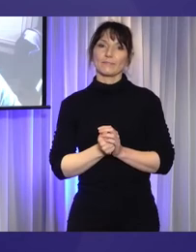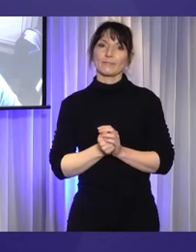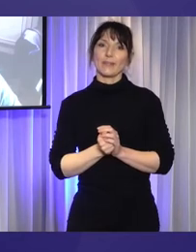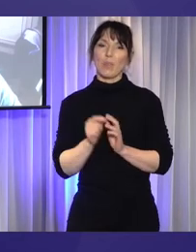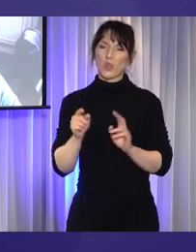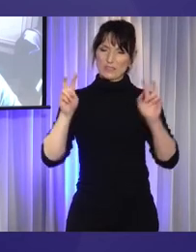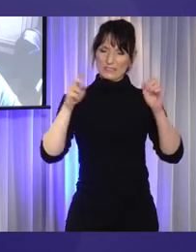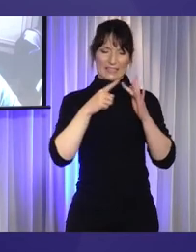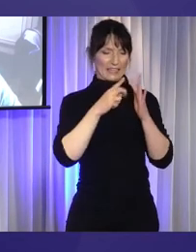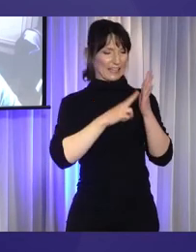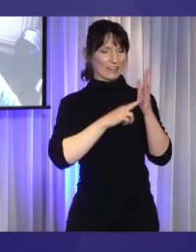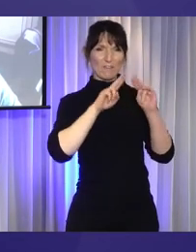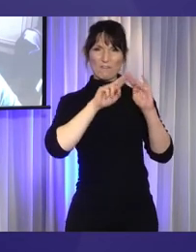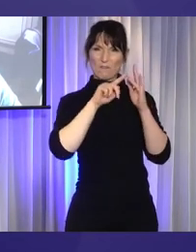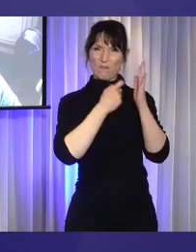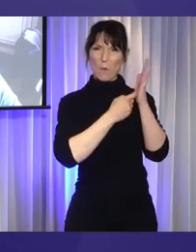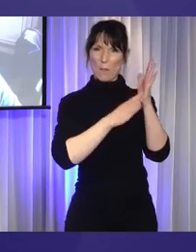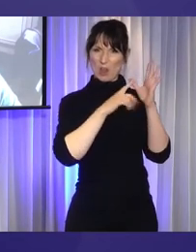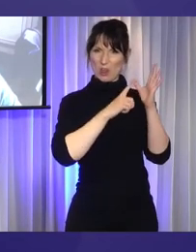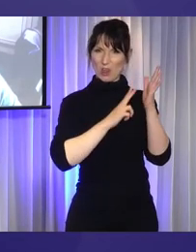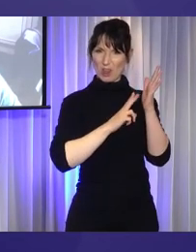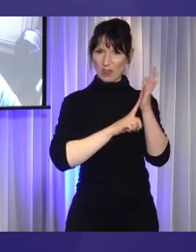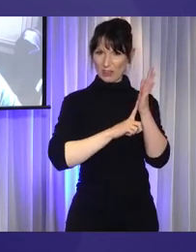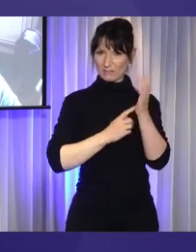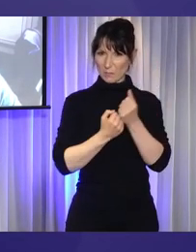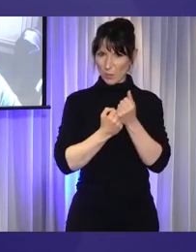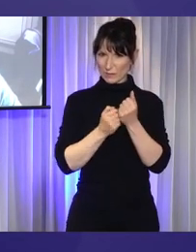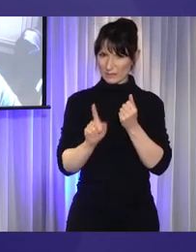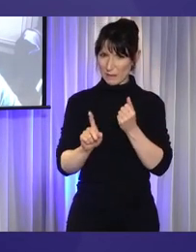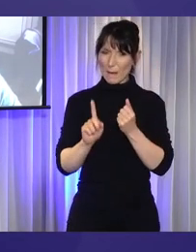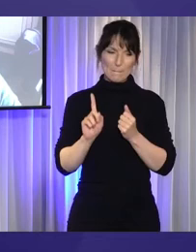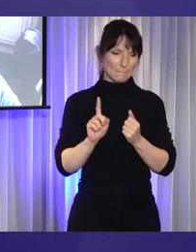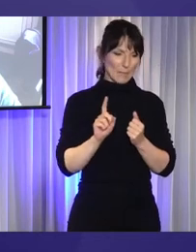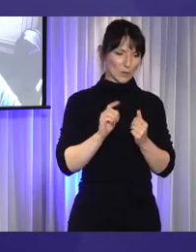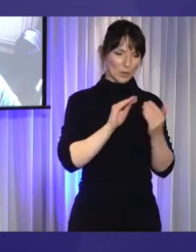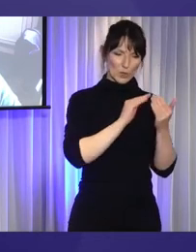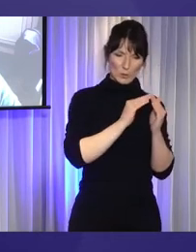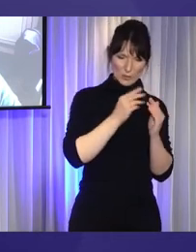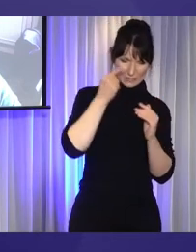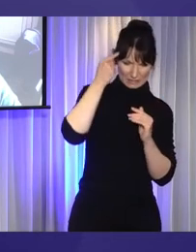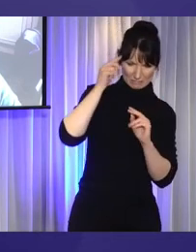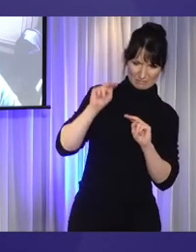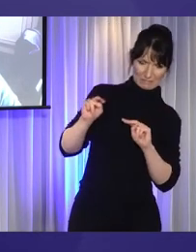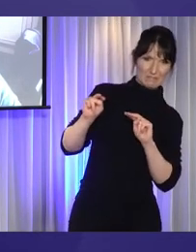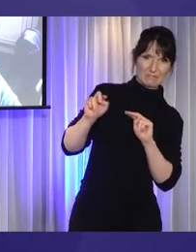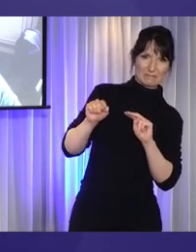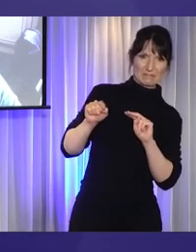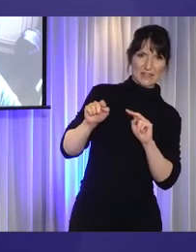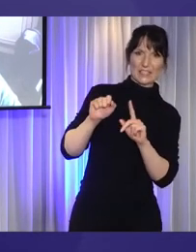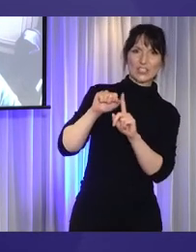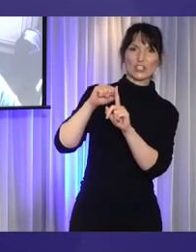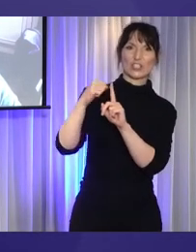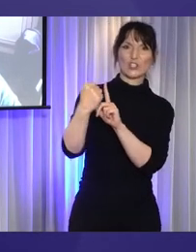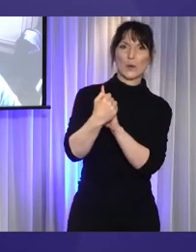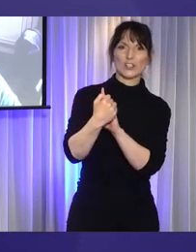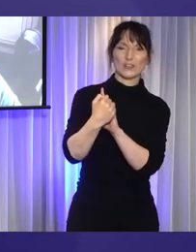and way too often the community views those situations as a means to